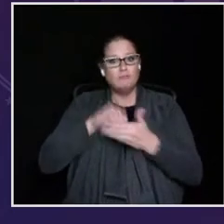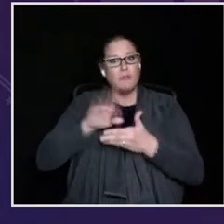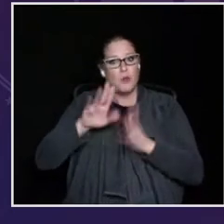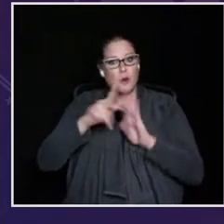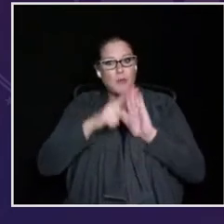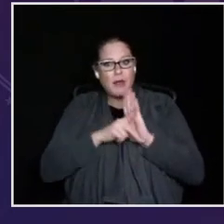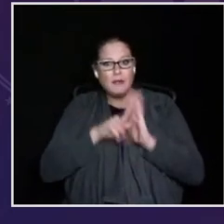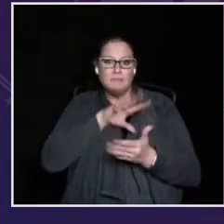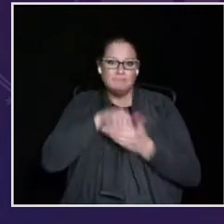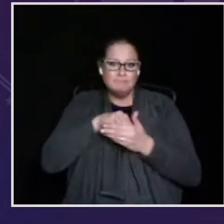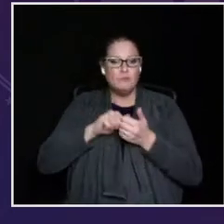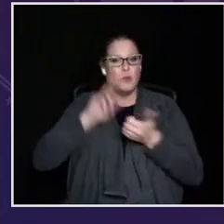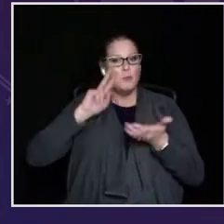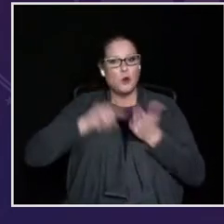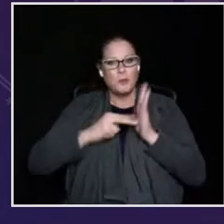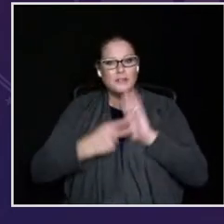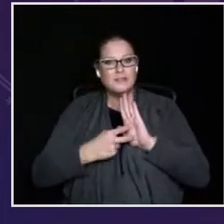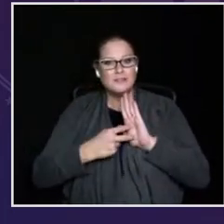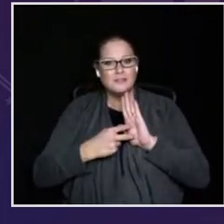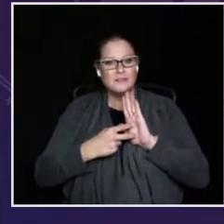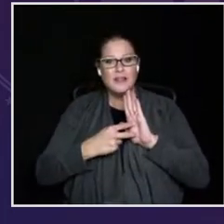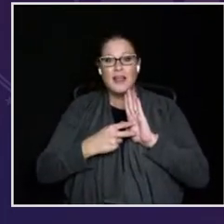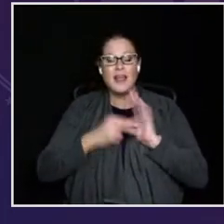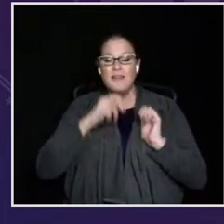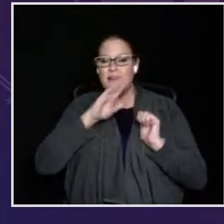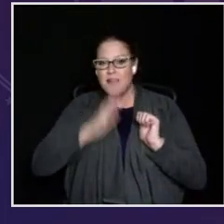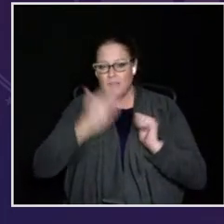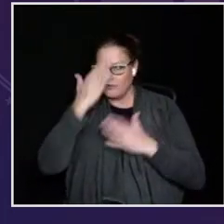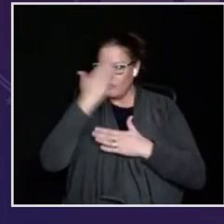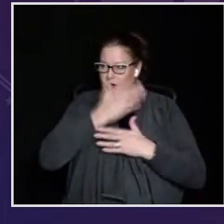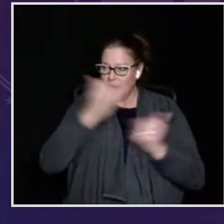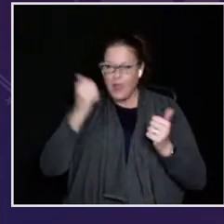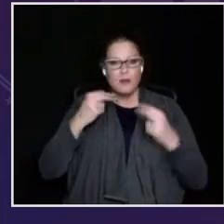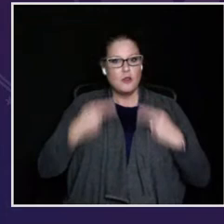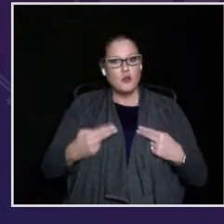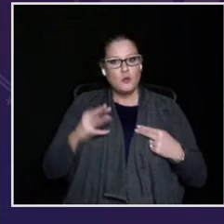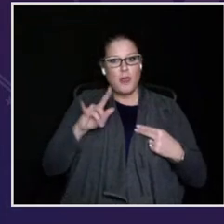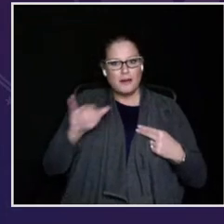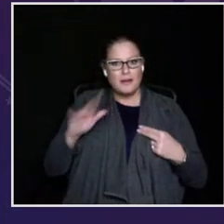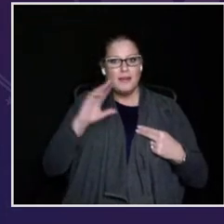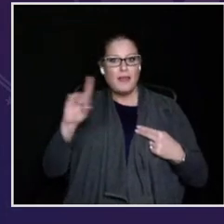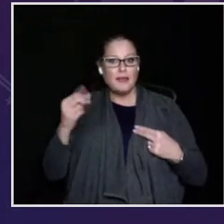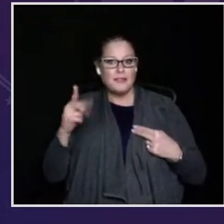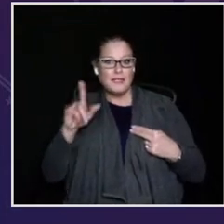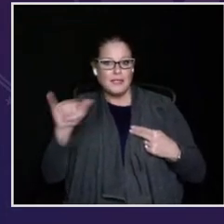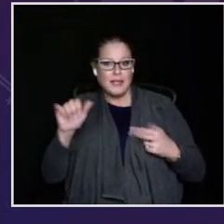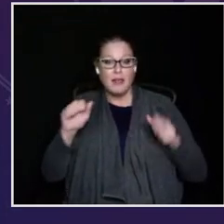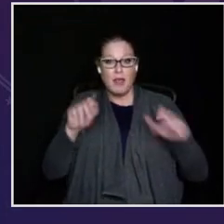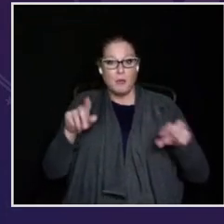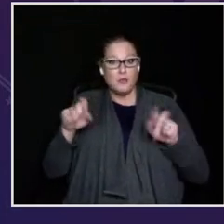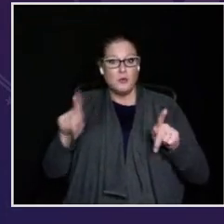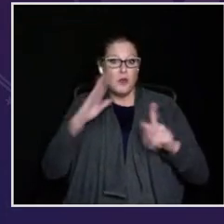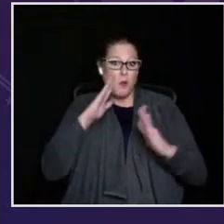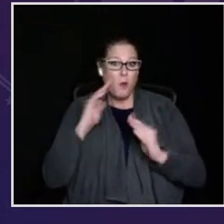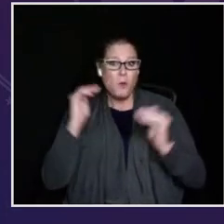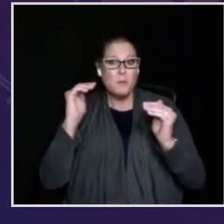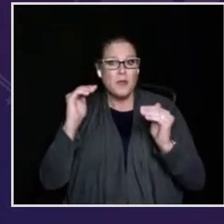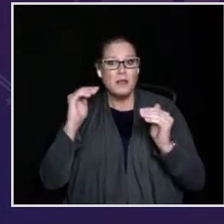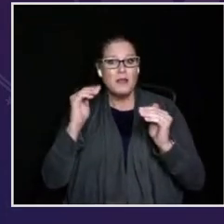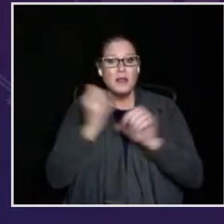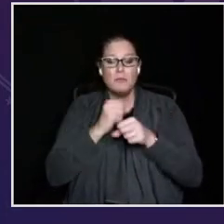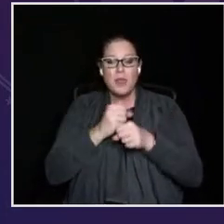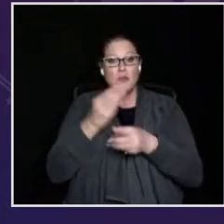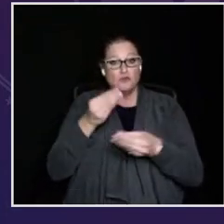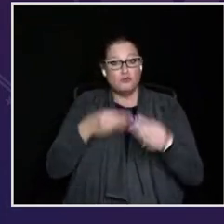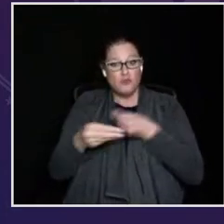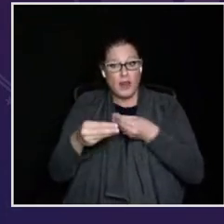I am proud to join with leaders who instill their policy with purpose and who never lose sight of the humanity and